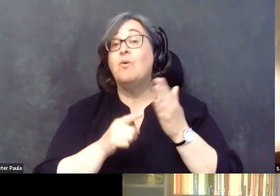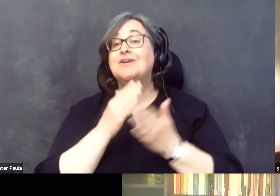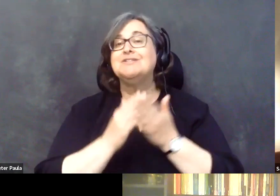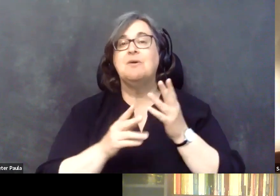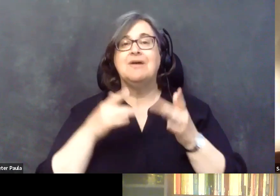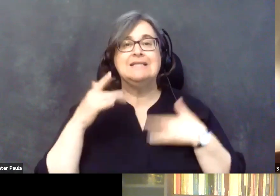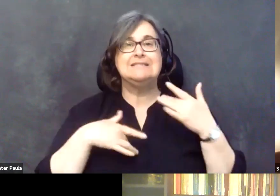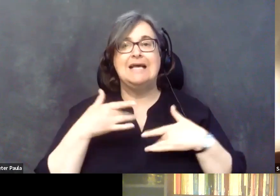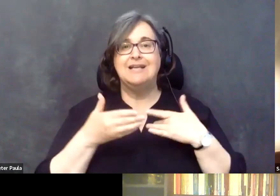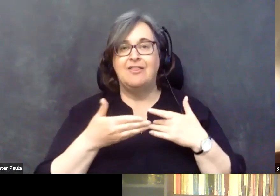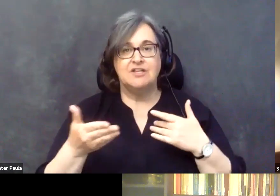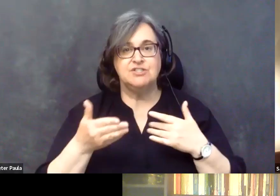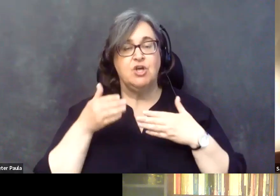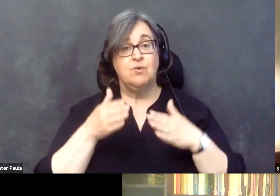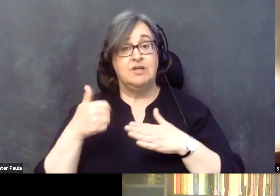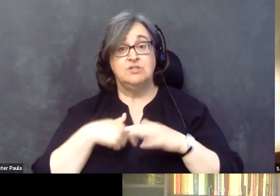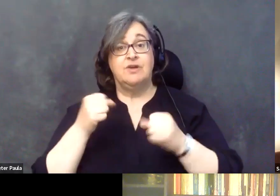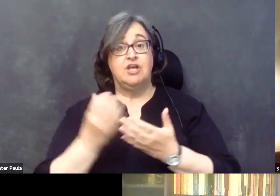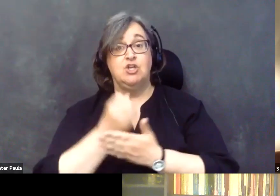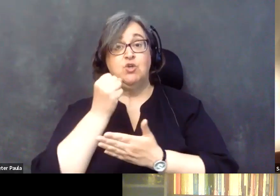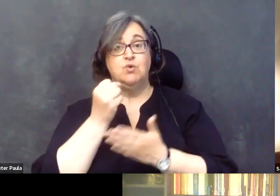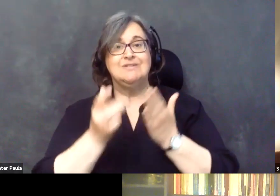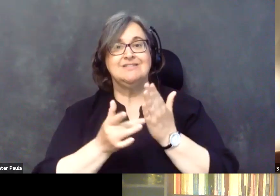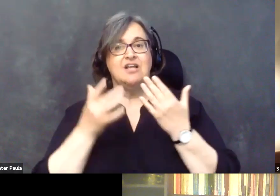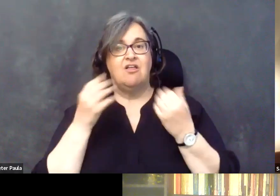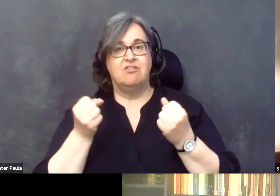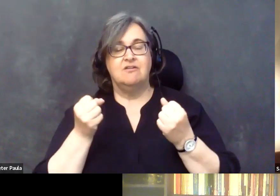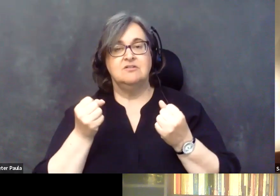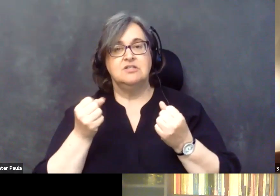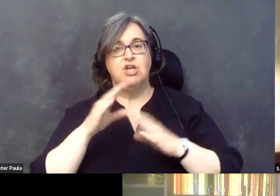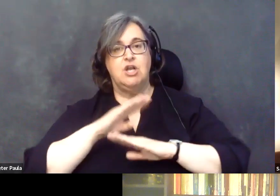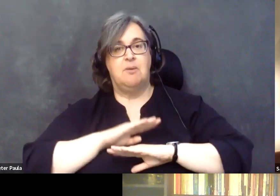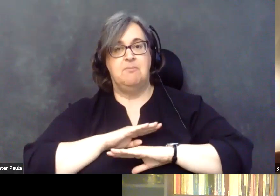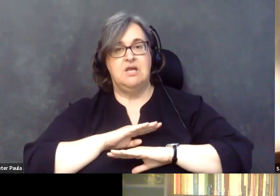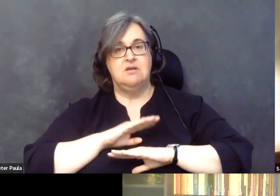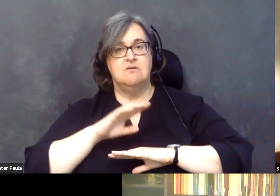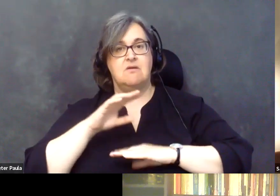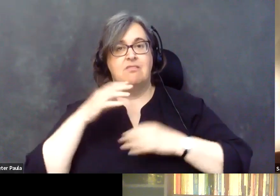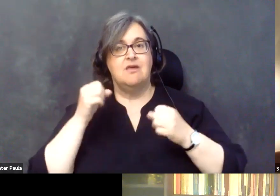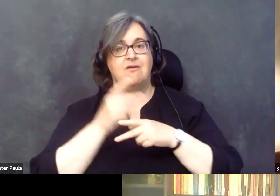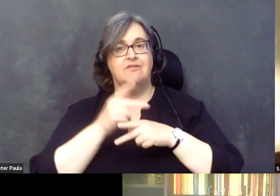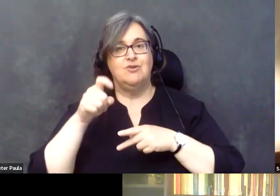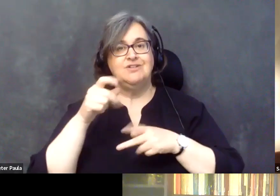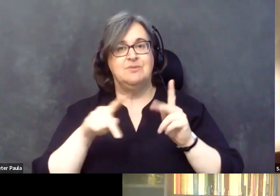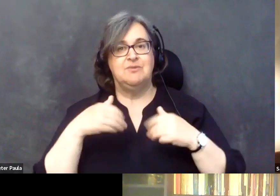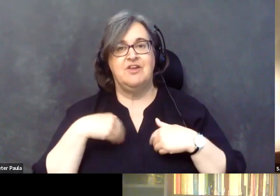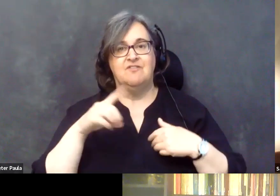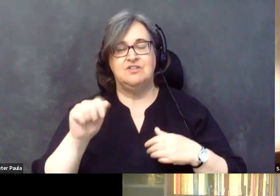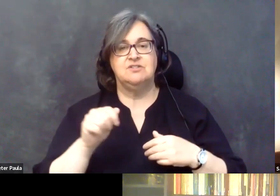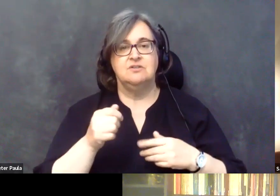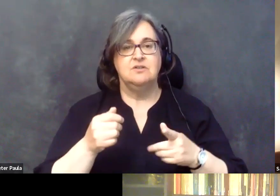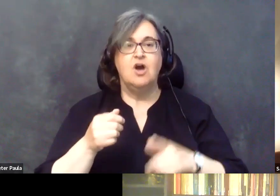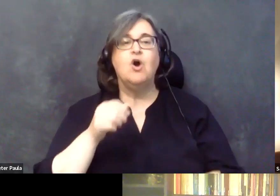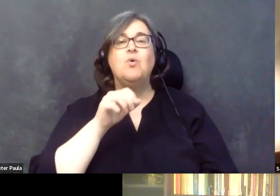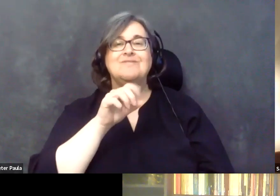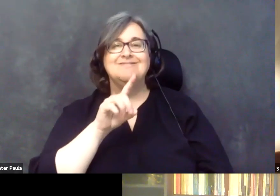see and ways that we can use telehealth to better meet the healthcare needs of people with disabilities? Sure. Before I forget